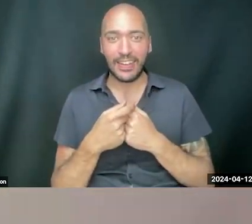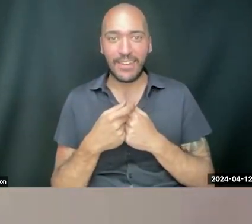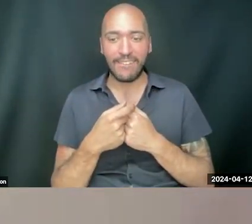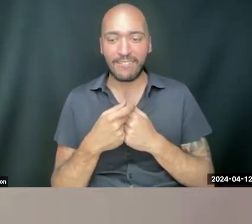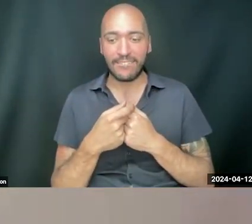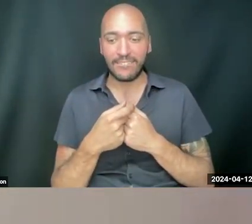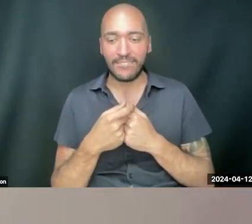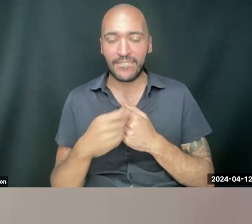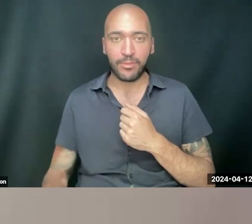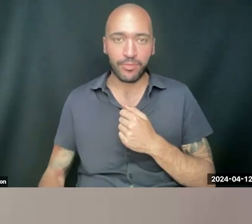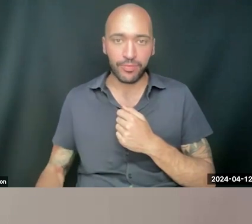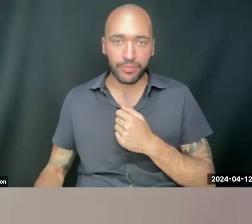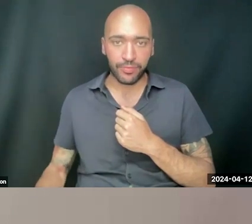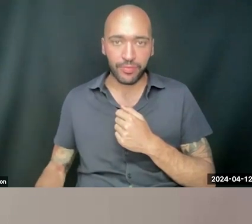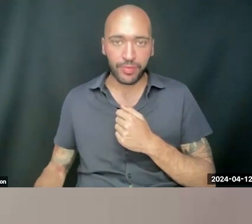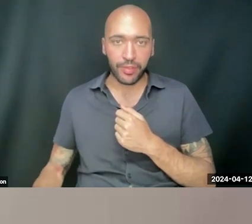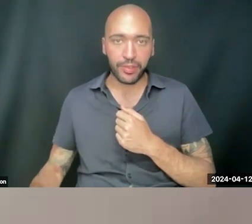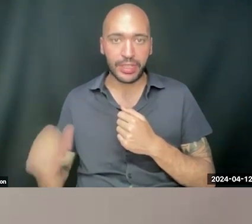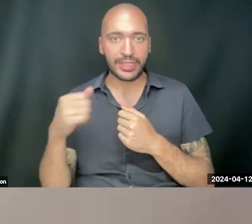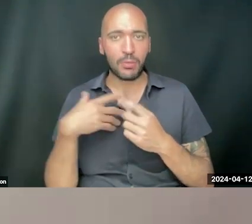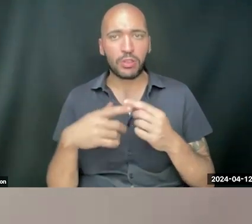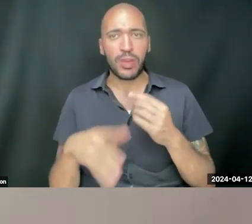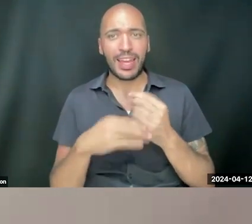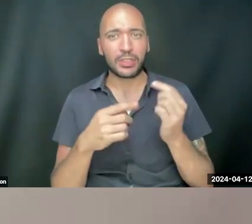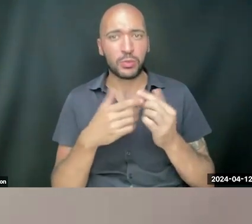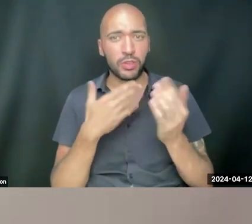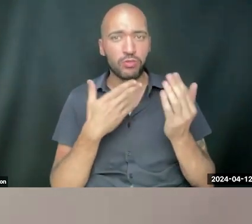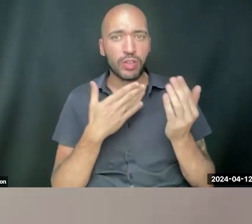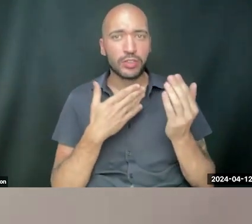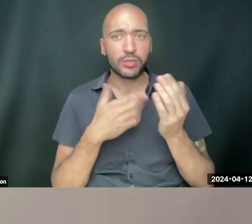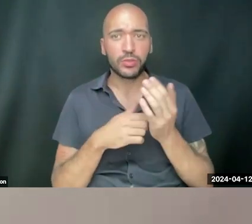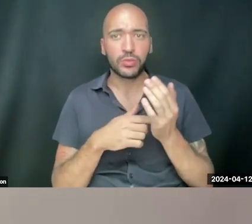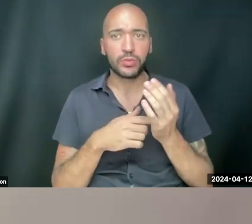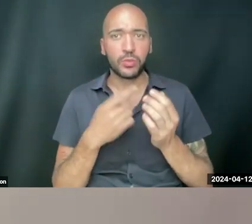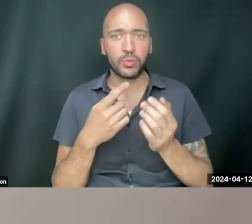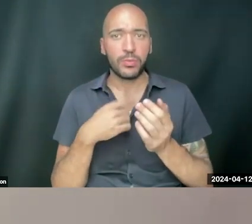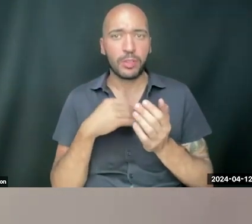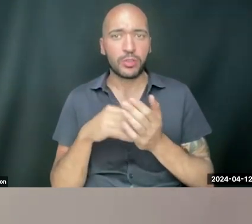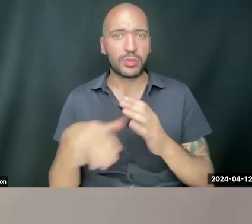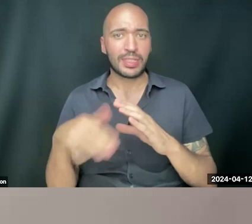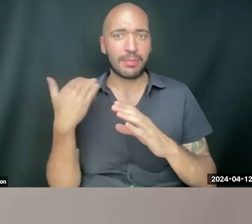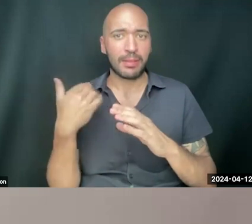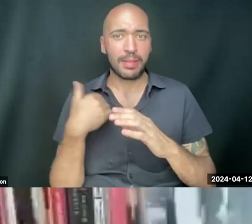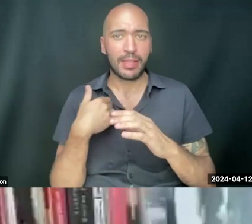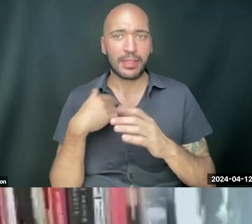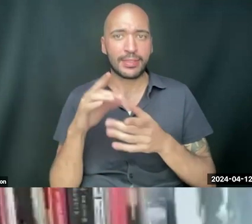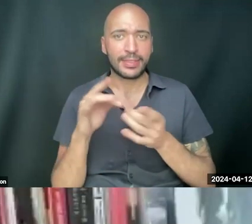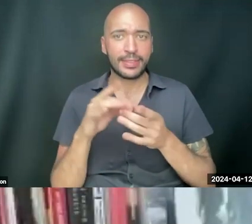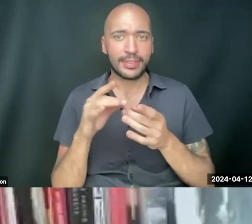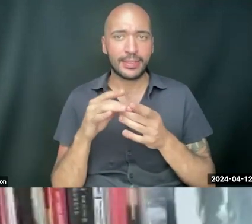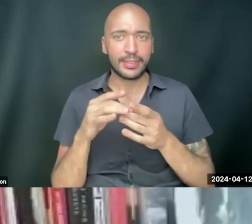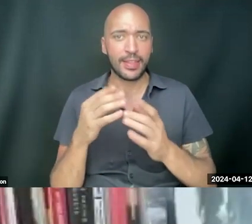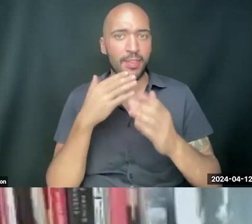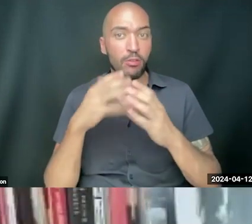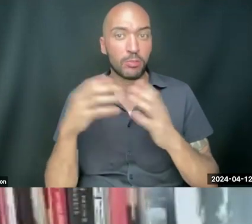Yeah, I mean, I think I just want to add to the gratitude. One of my students sent me an email and said, well, thank you so much